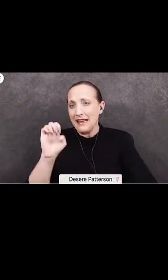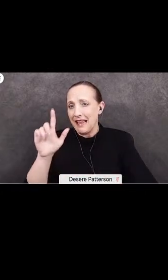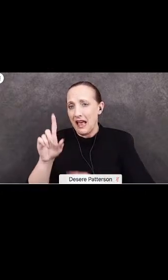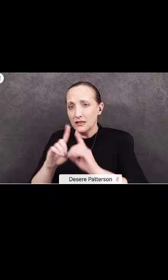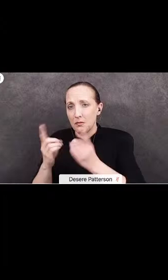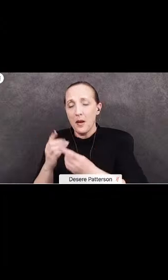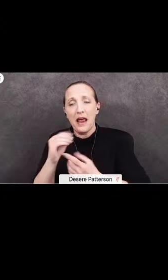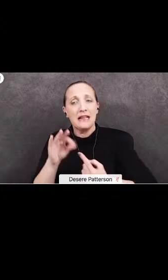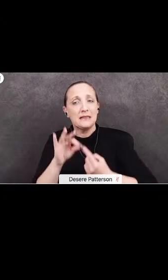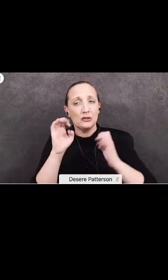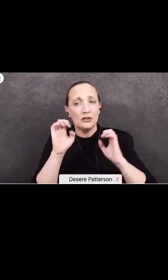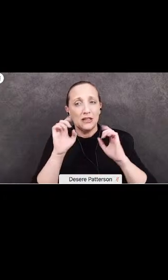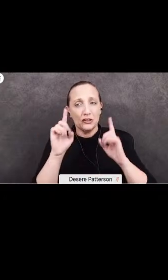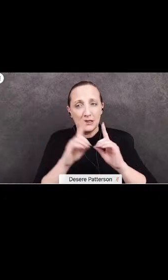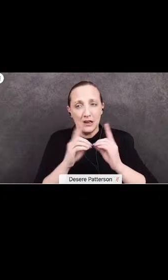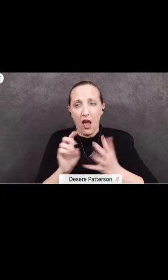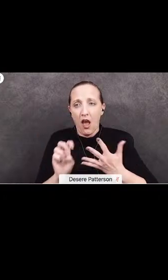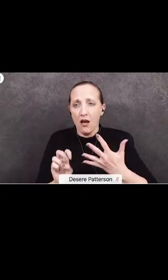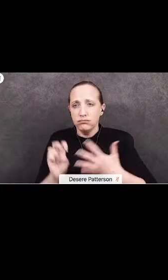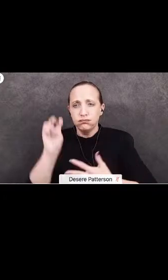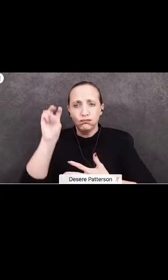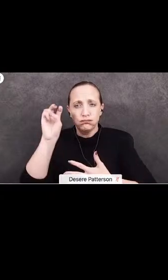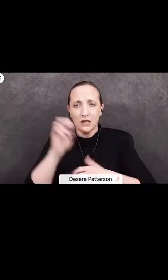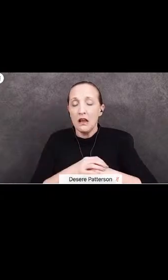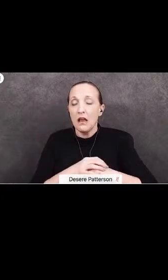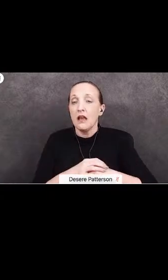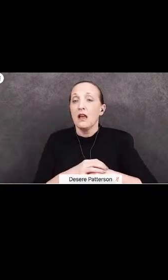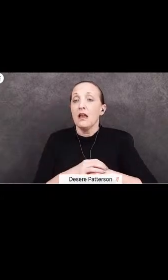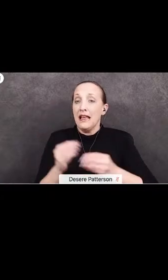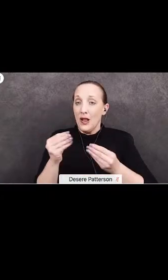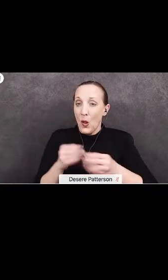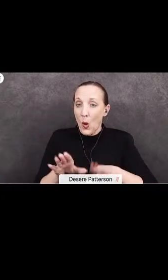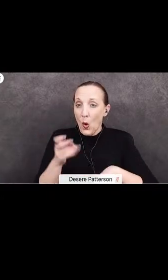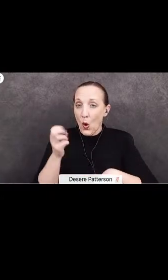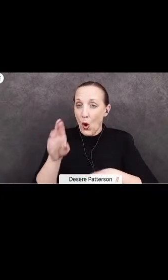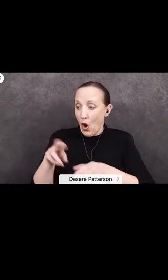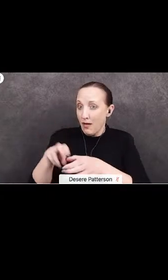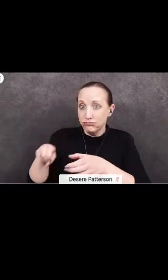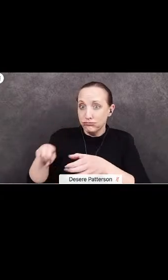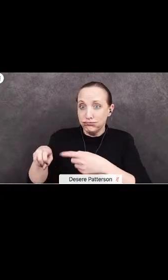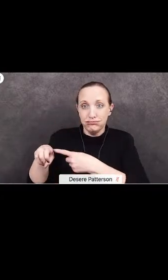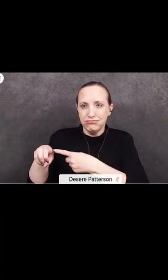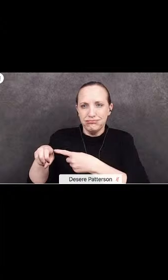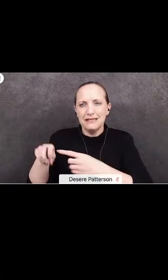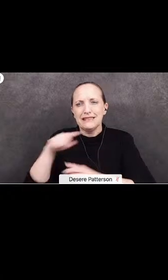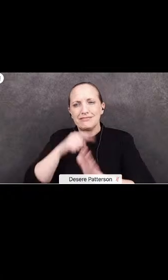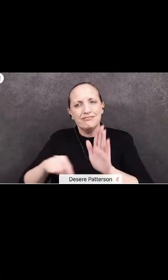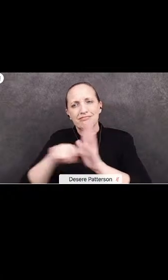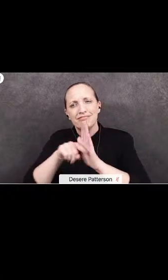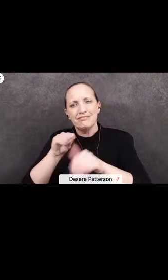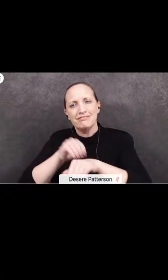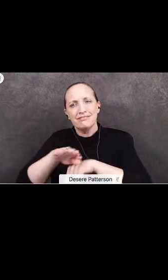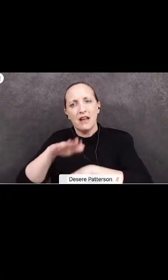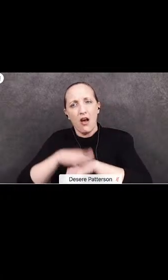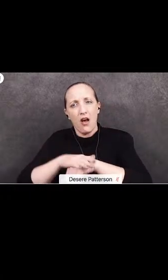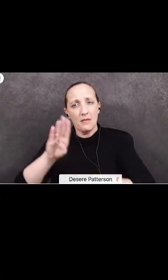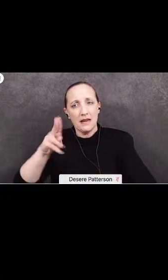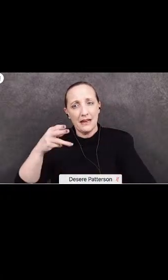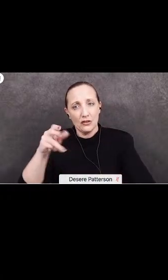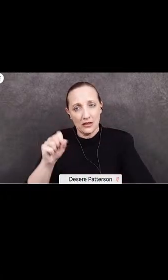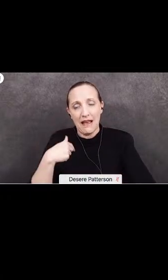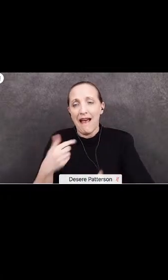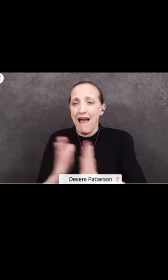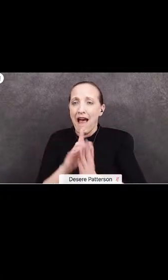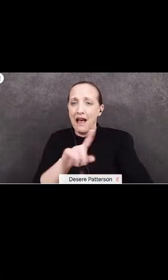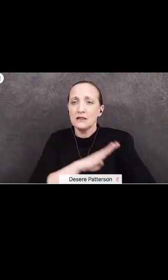Special Education department by leaps and bounds. Losing her would be detrimental to Bloomington High School. I ask the board to resend Dr.